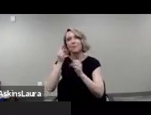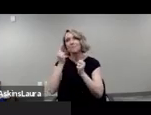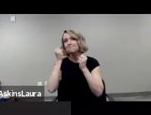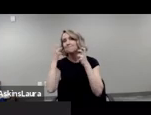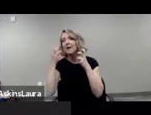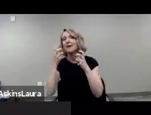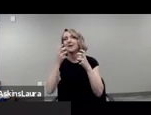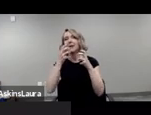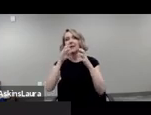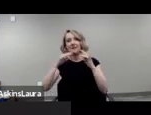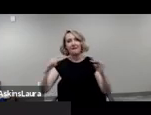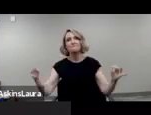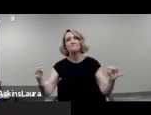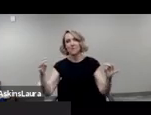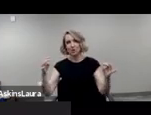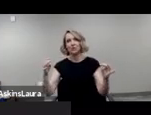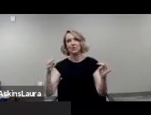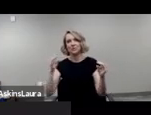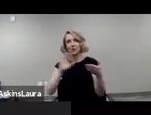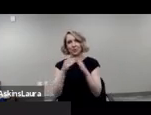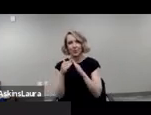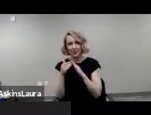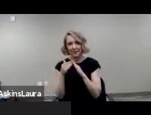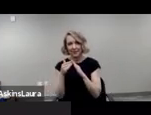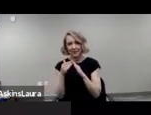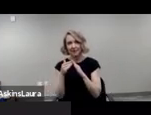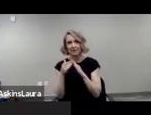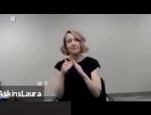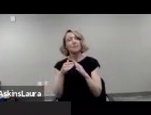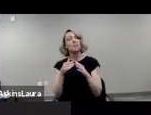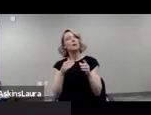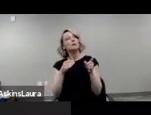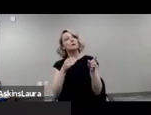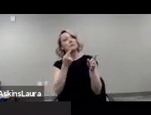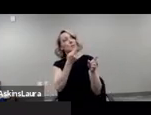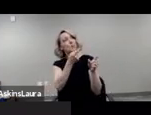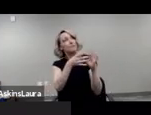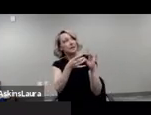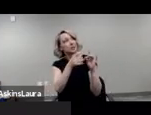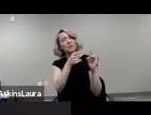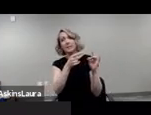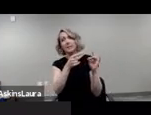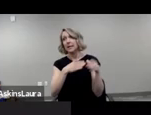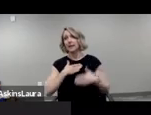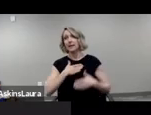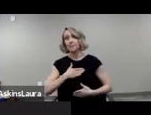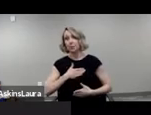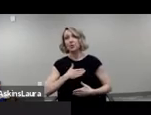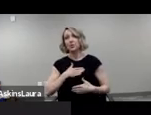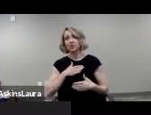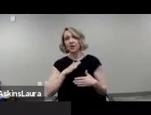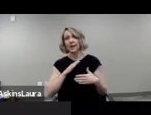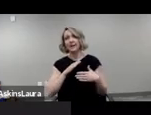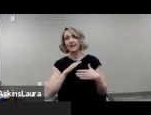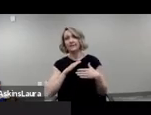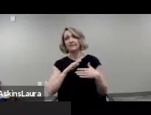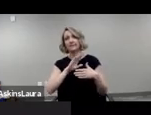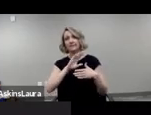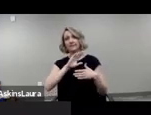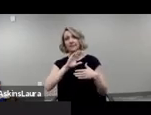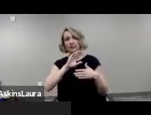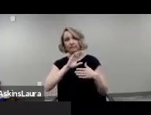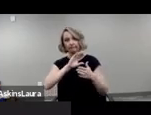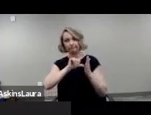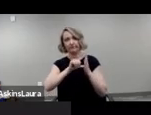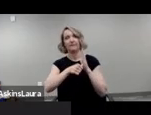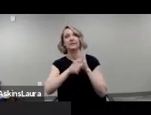communities someone has stated um that they appreciate those distinctions and whether they can be repeated uh transgender or sex